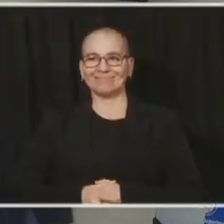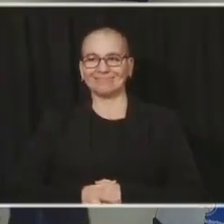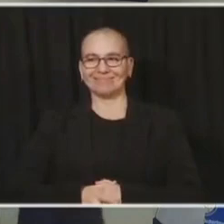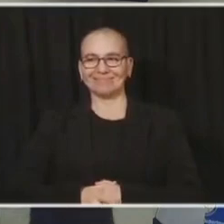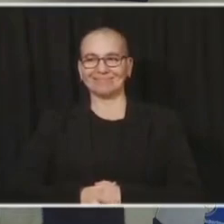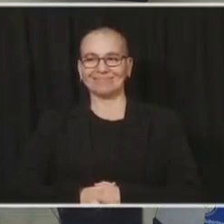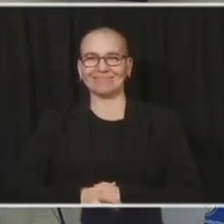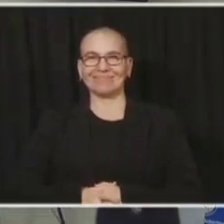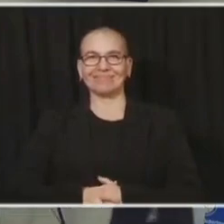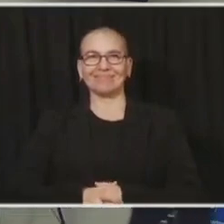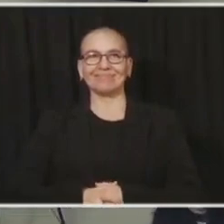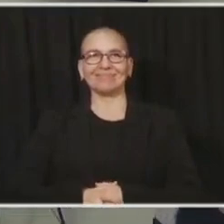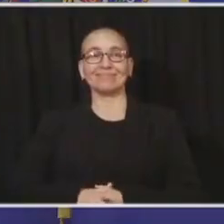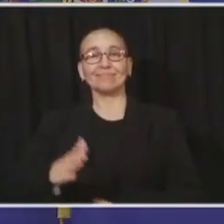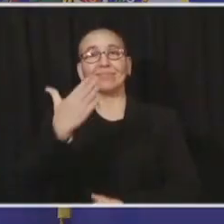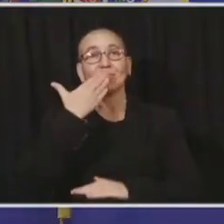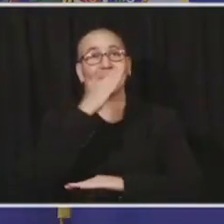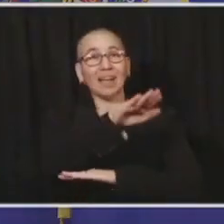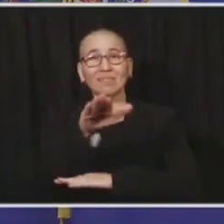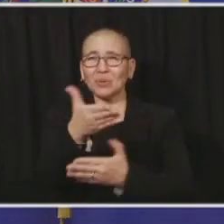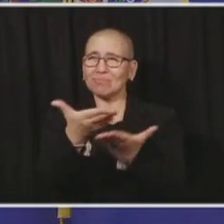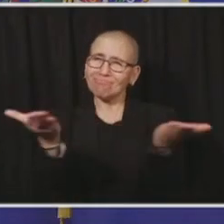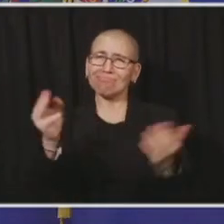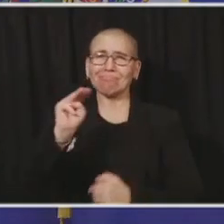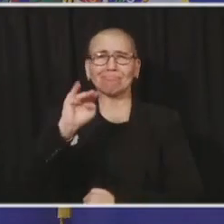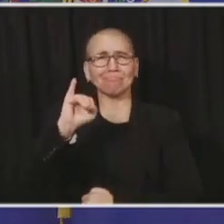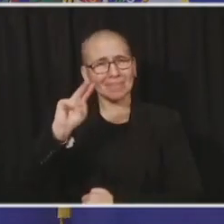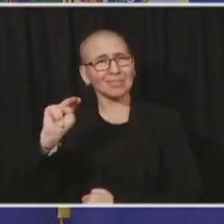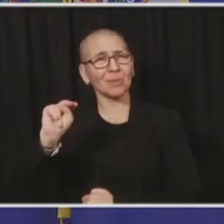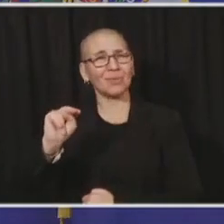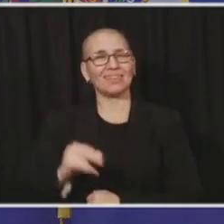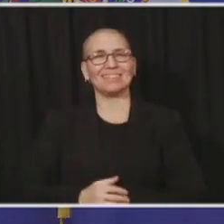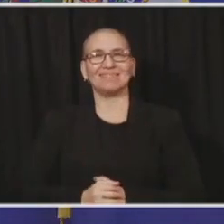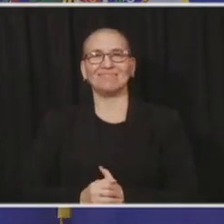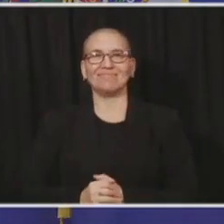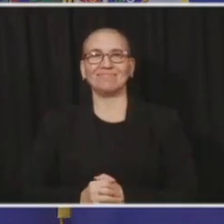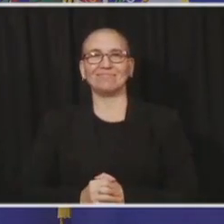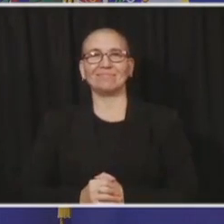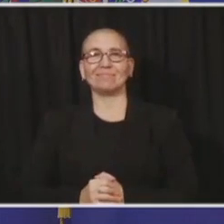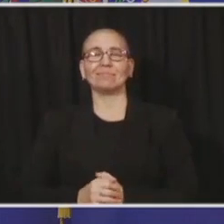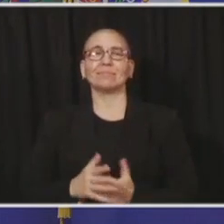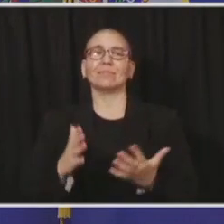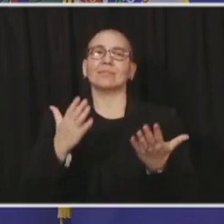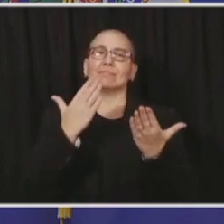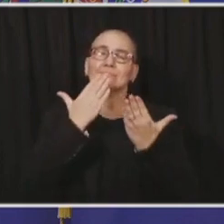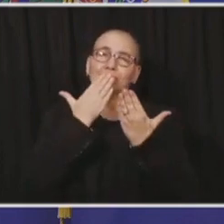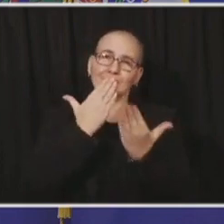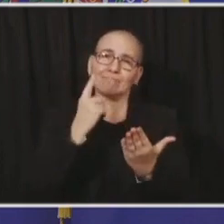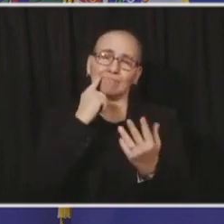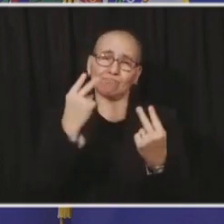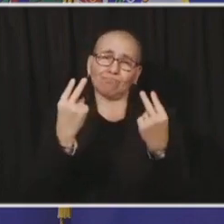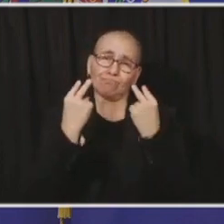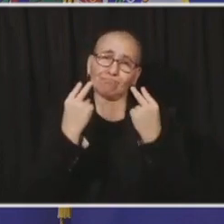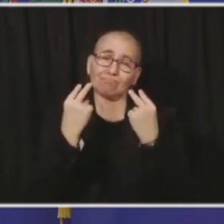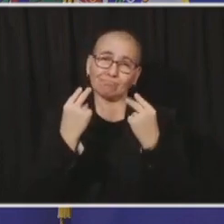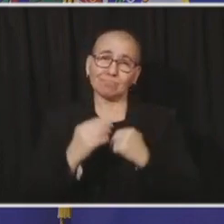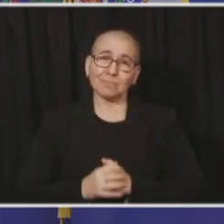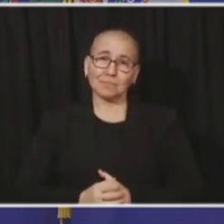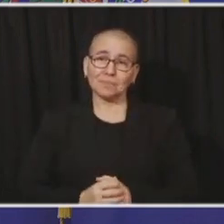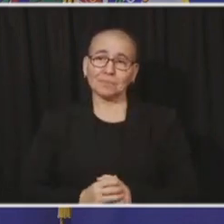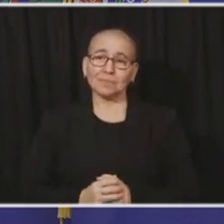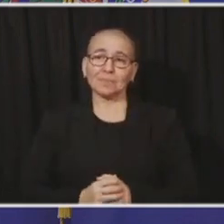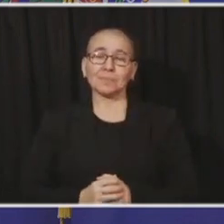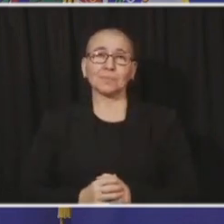Good afternoon, Minnesotans. Once again, thank you for tuning in, and it hardly seems